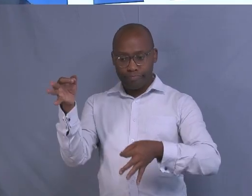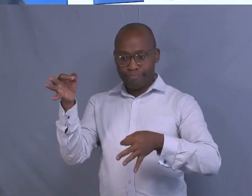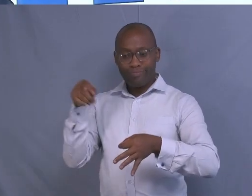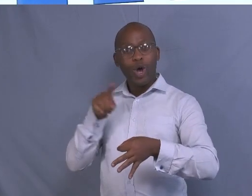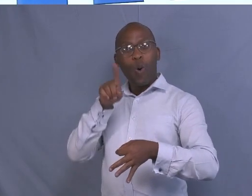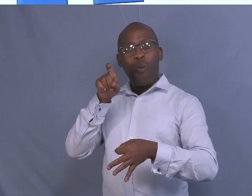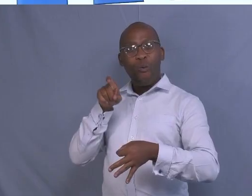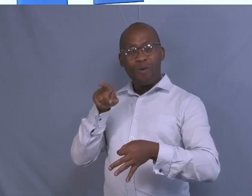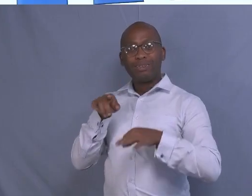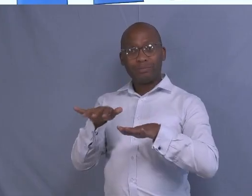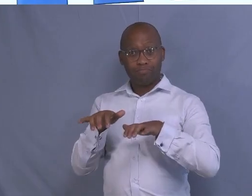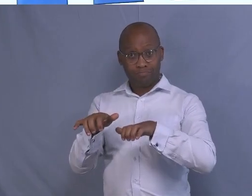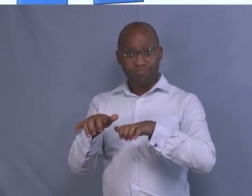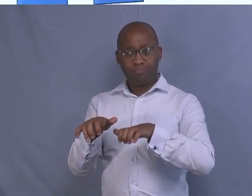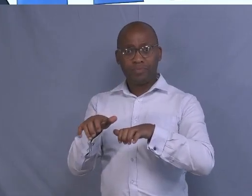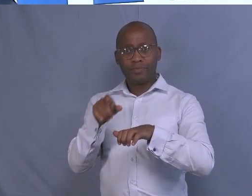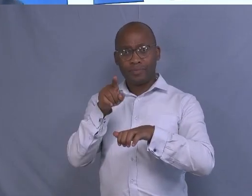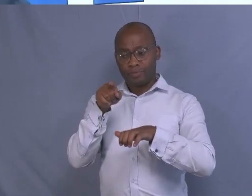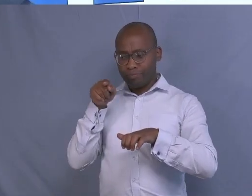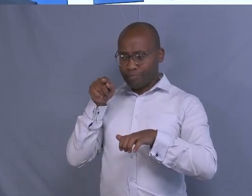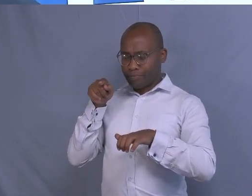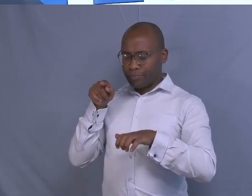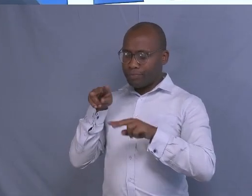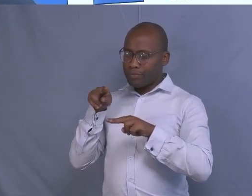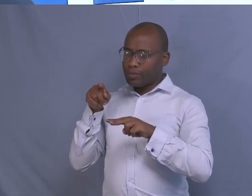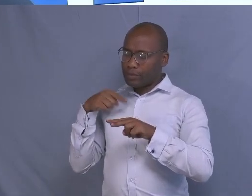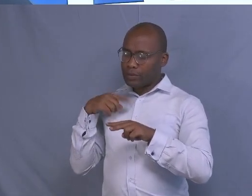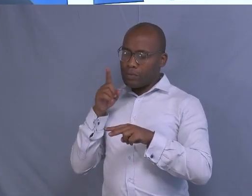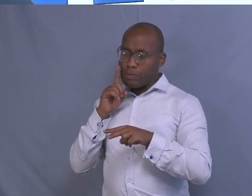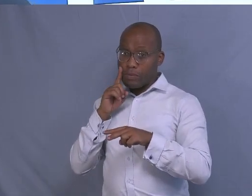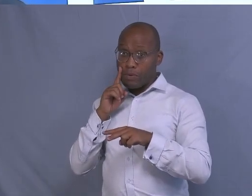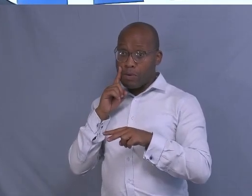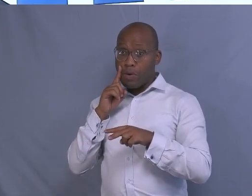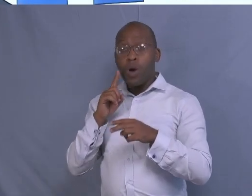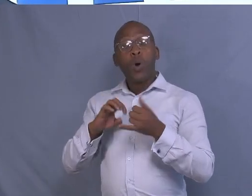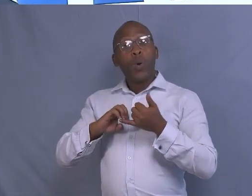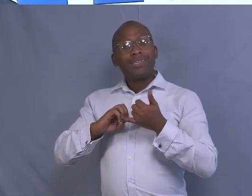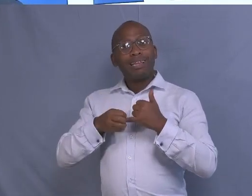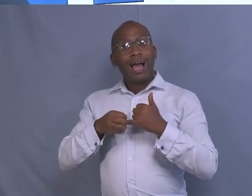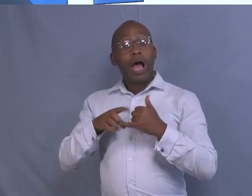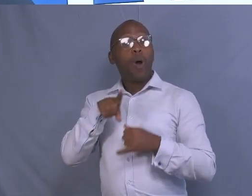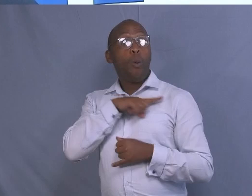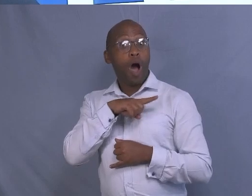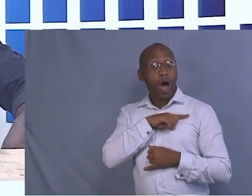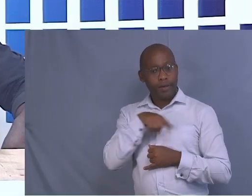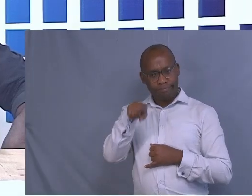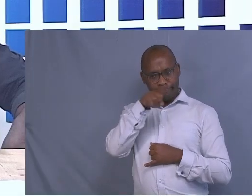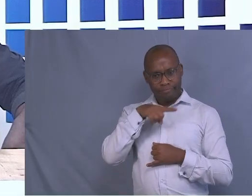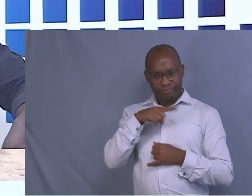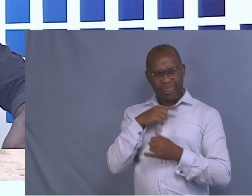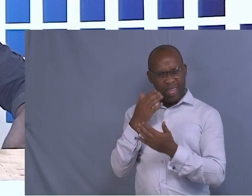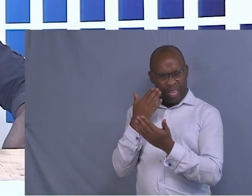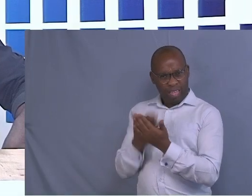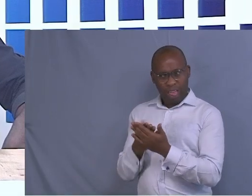these questions. This is also a build-up from a previous grade, which is grade 11. Let us look at the